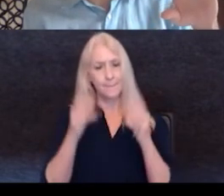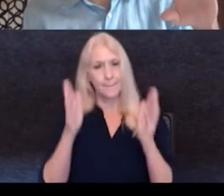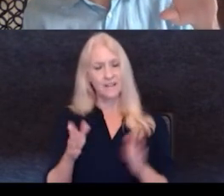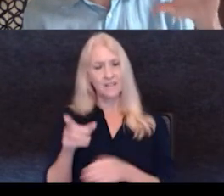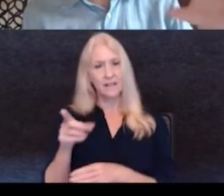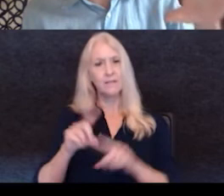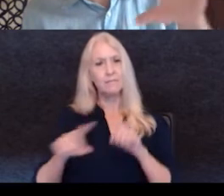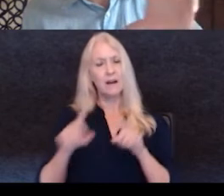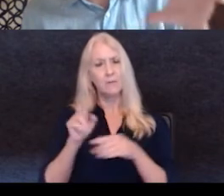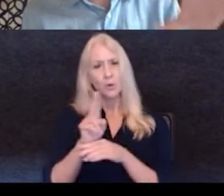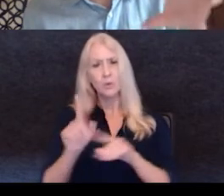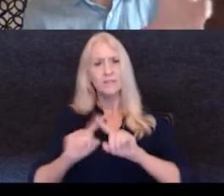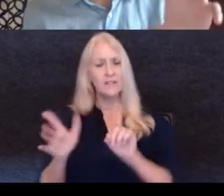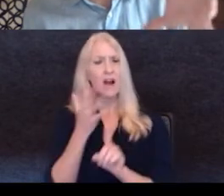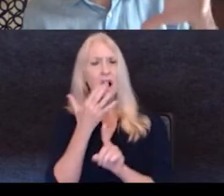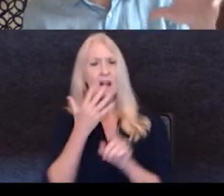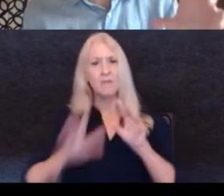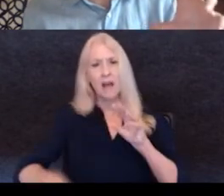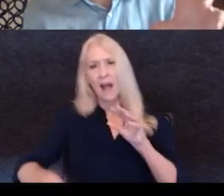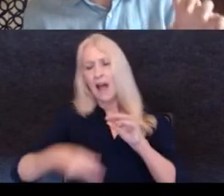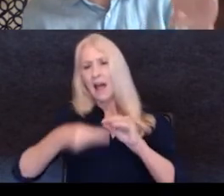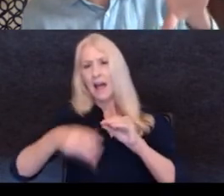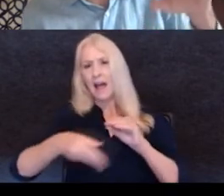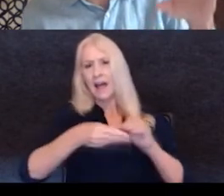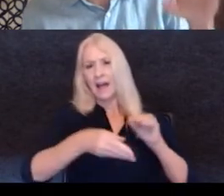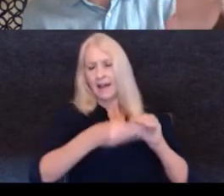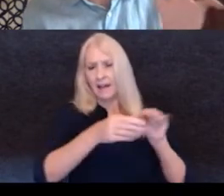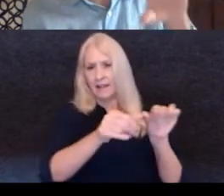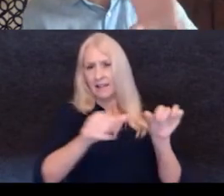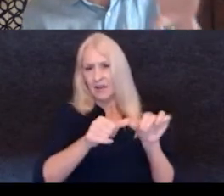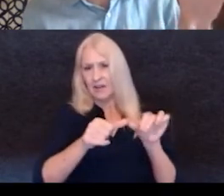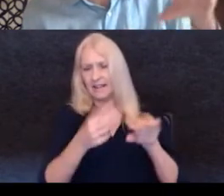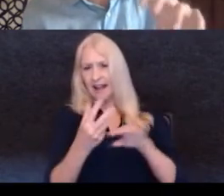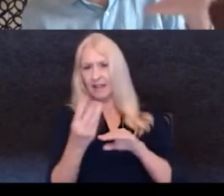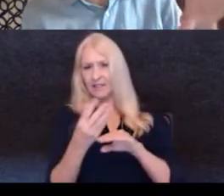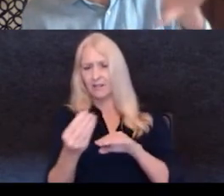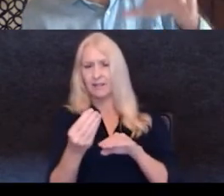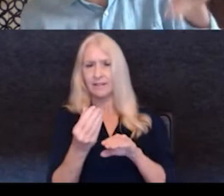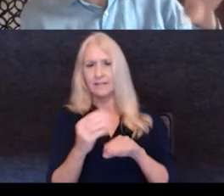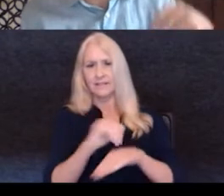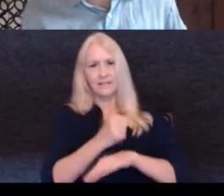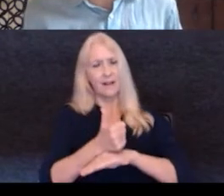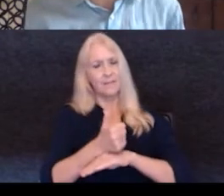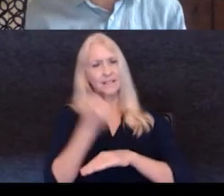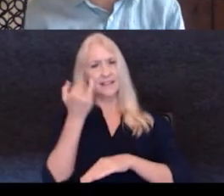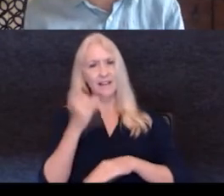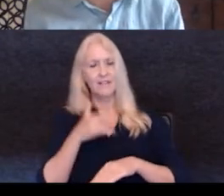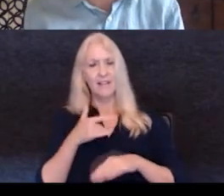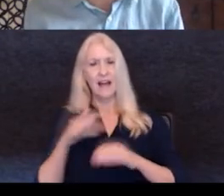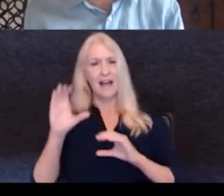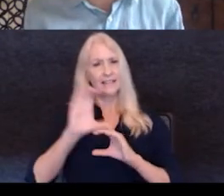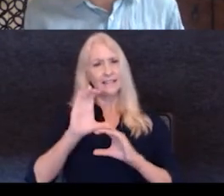um, color and added volumes to the exterior to kind of create this sense of like stacked, playful,